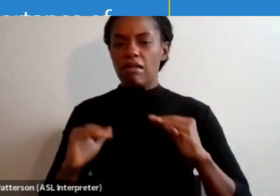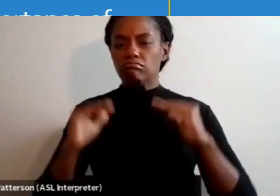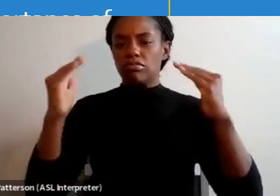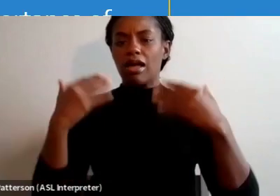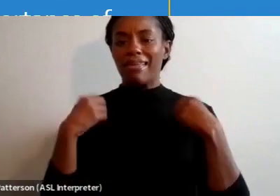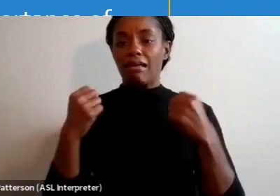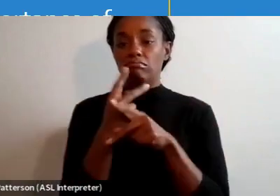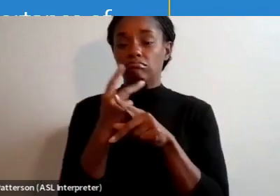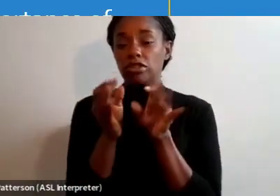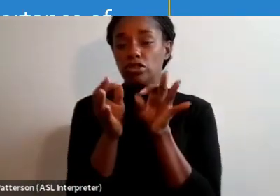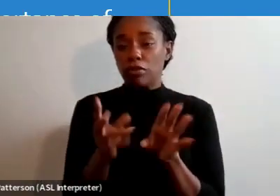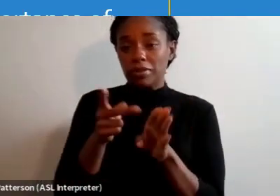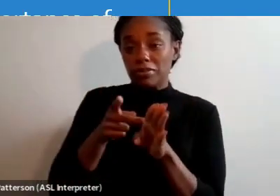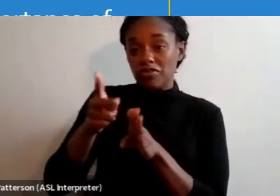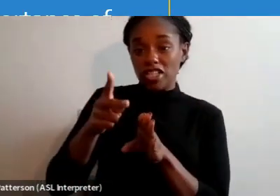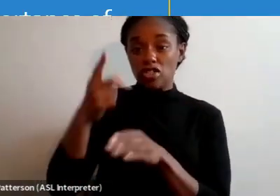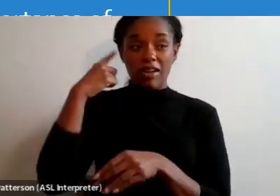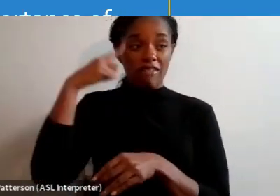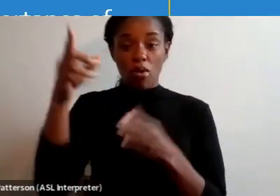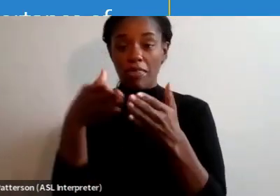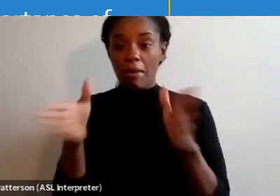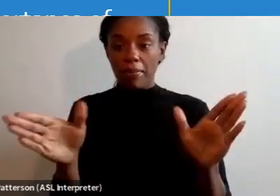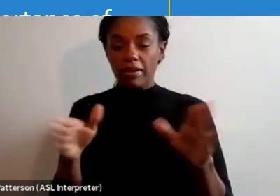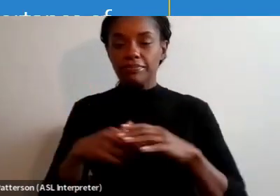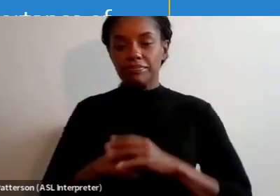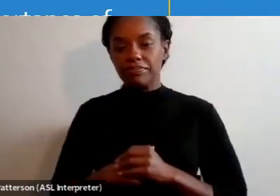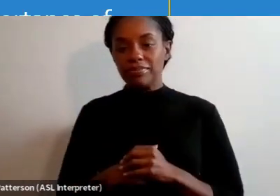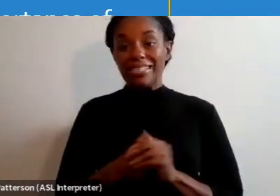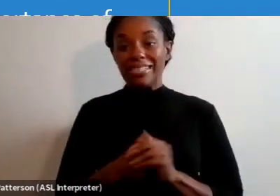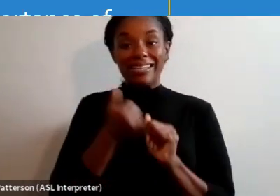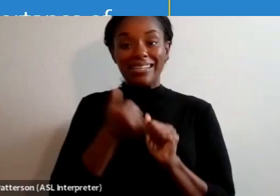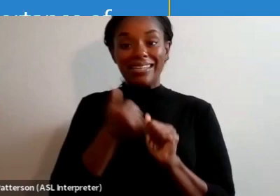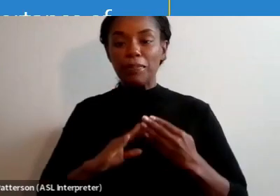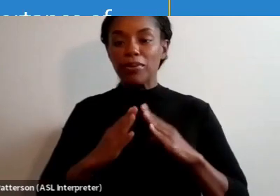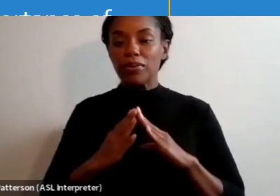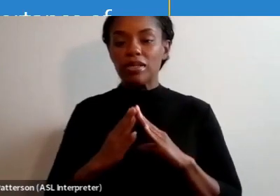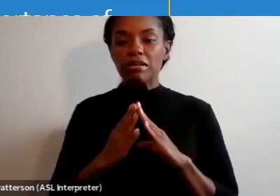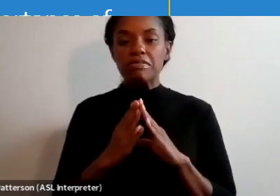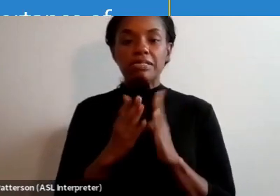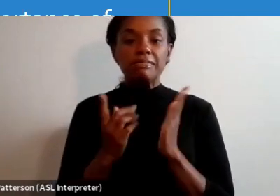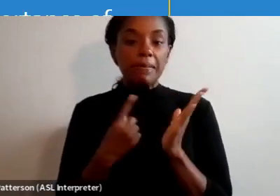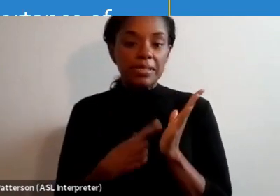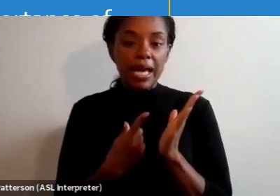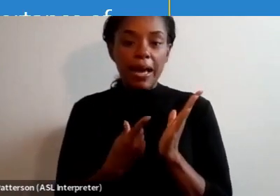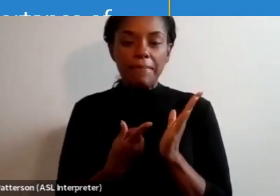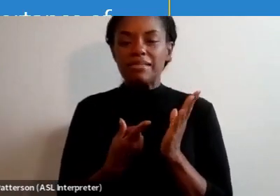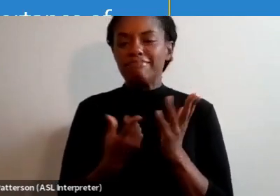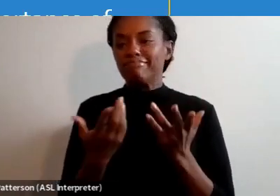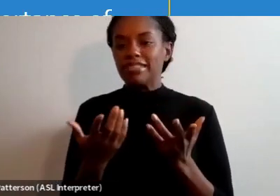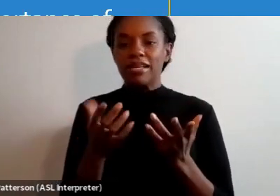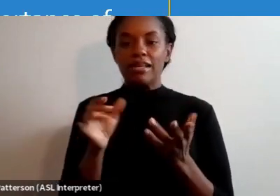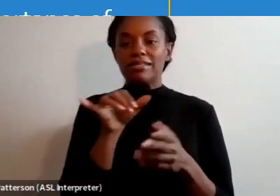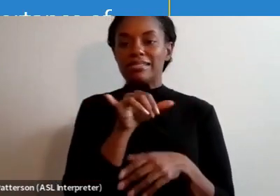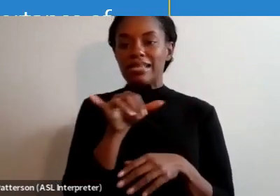in the public eye. In an immigrant community where sometimes in the same family there are various levels of language